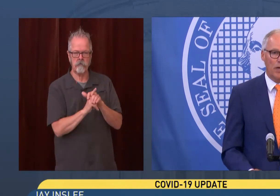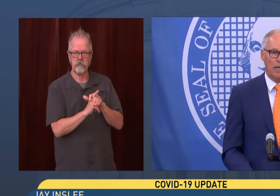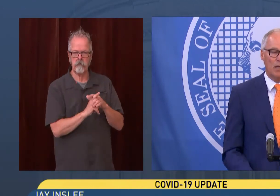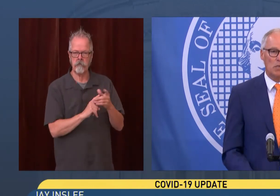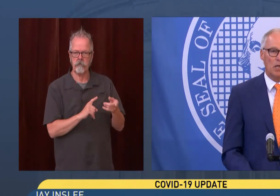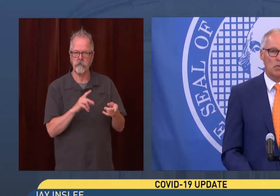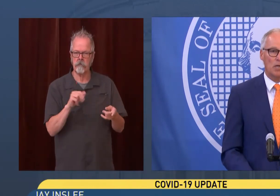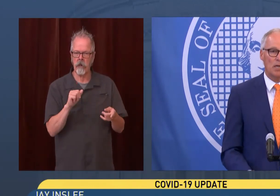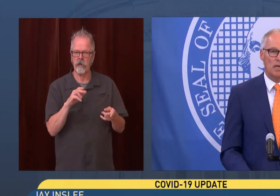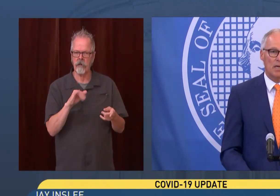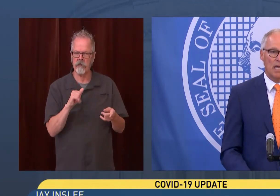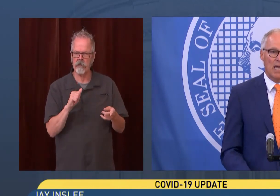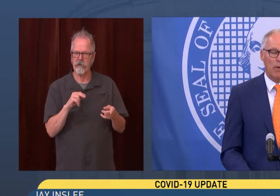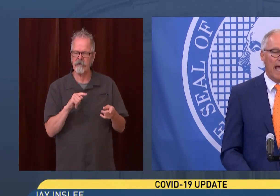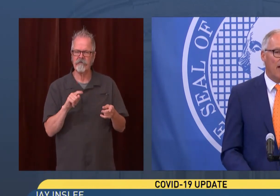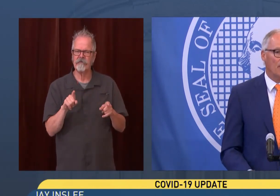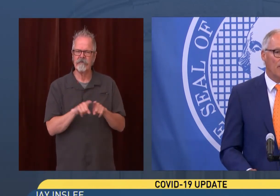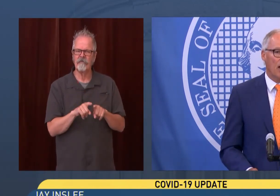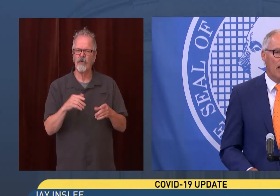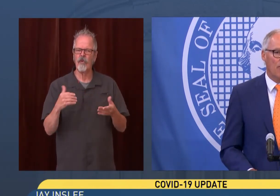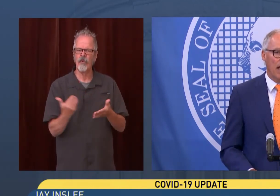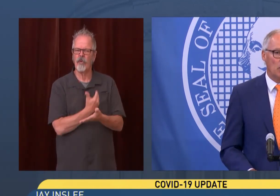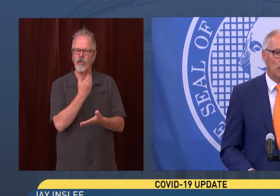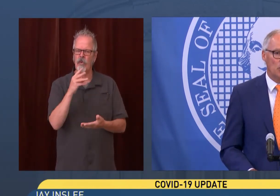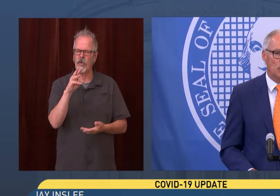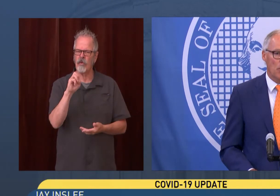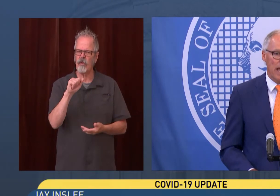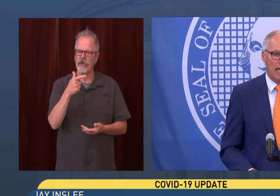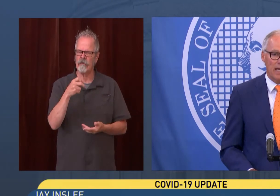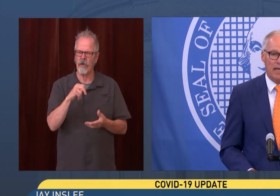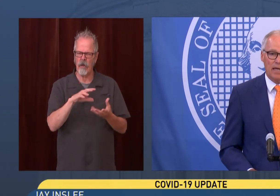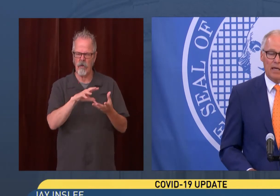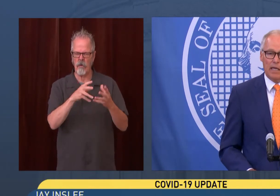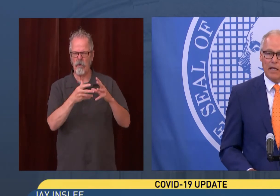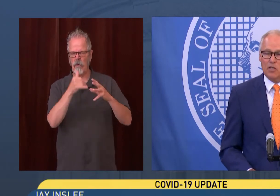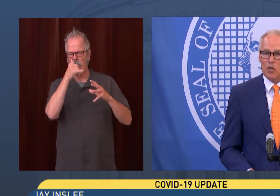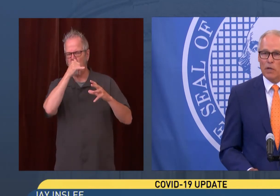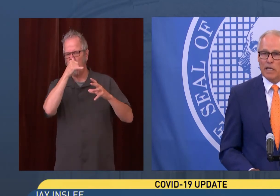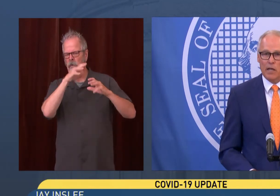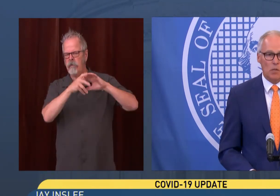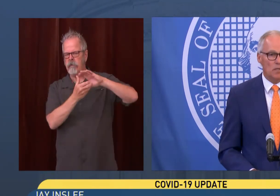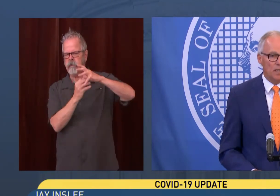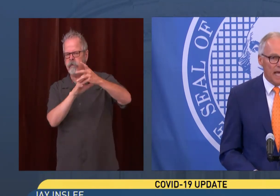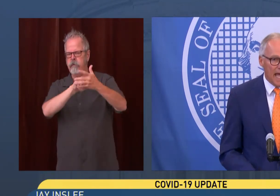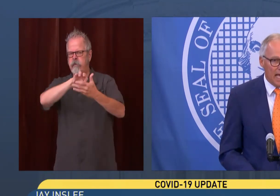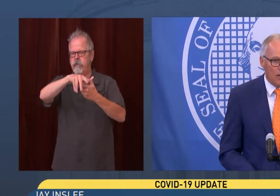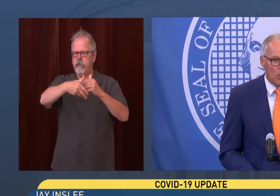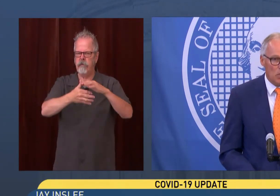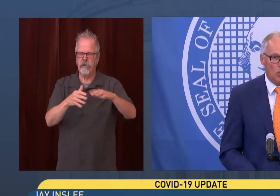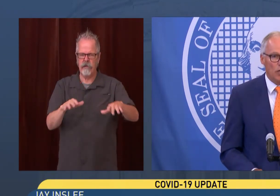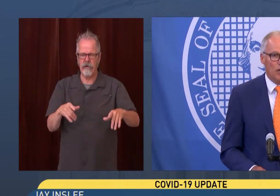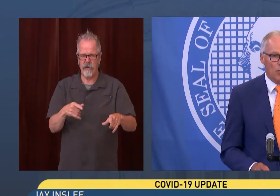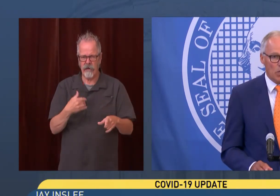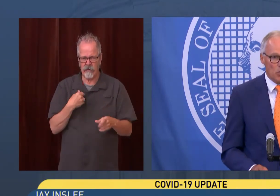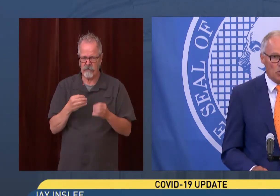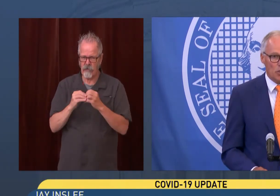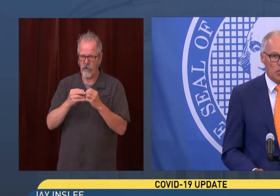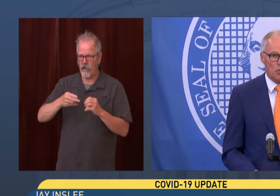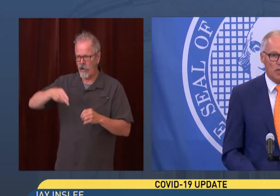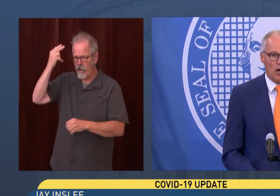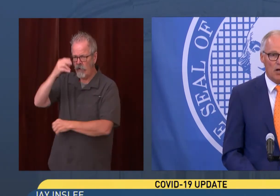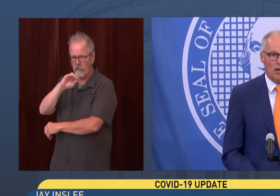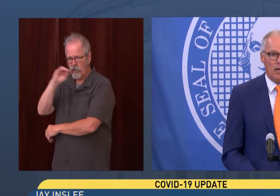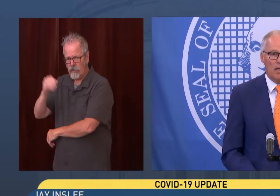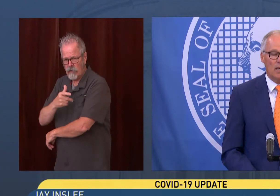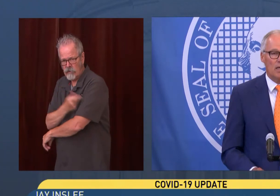has been deployed against us. And we have to have a higher vaccination rate. Can't tell you what that is today. We're still looking at research